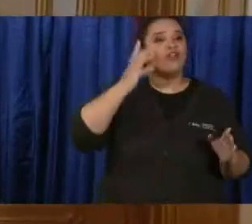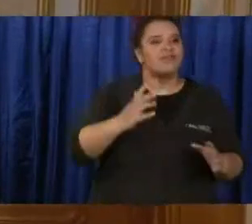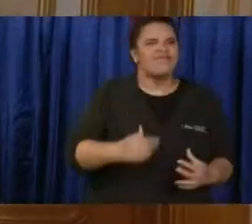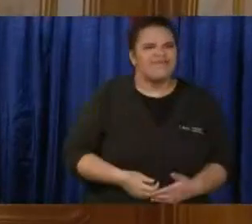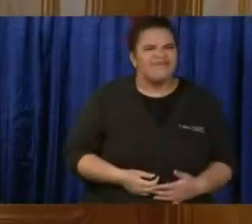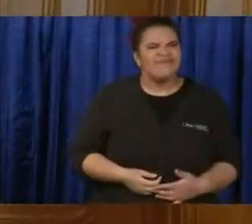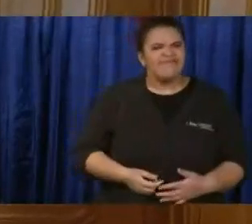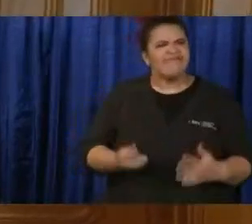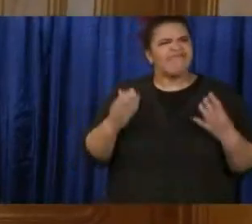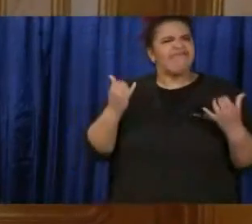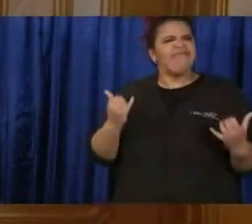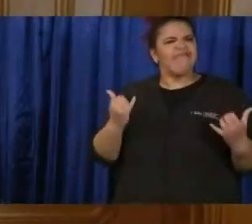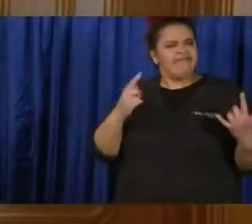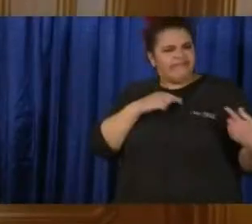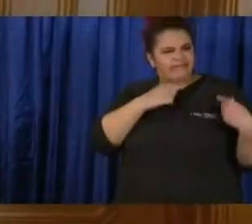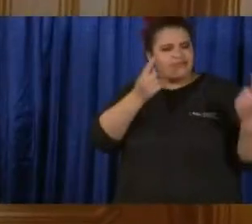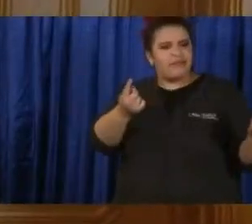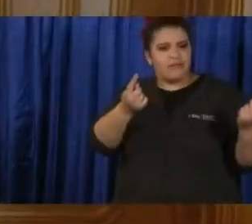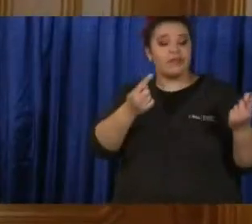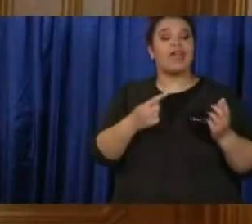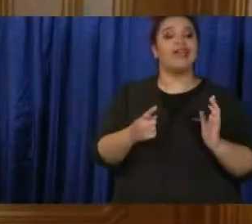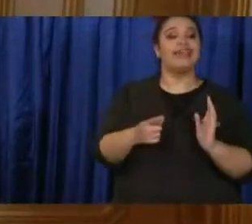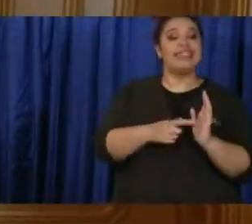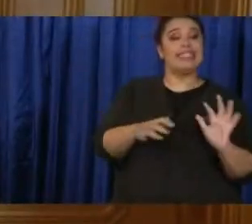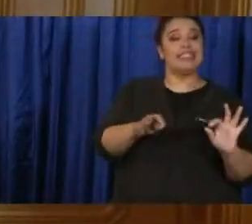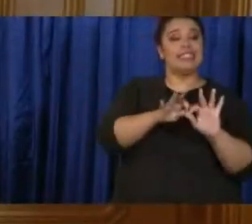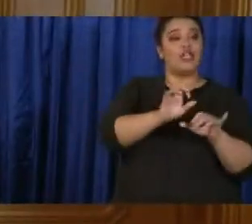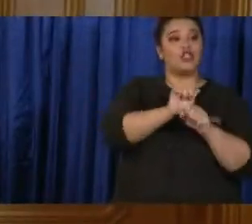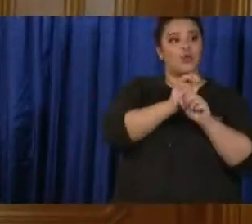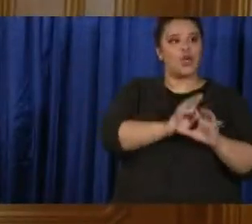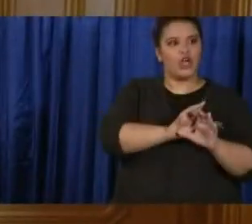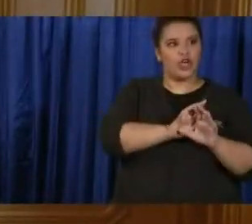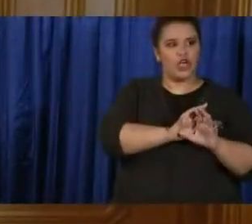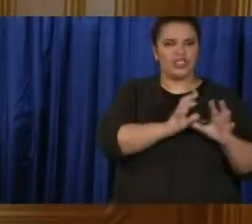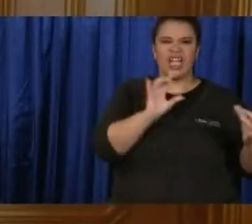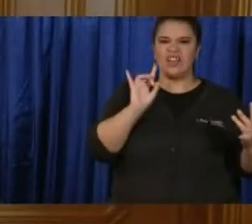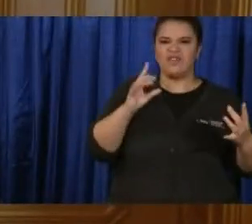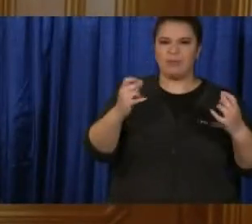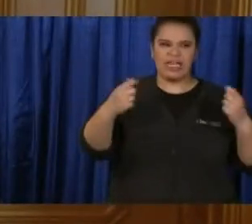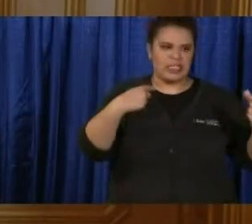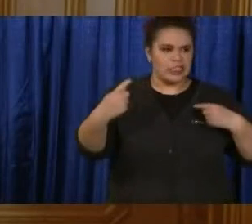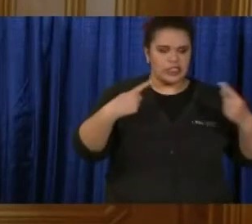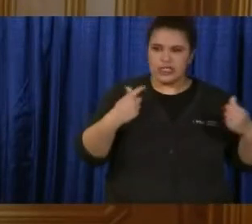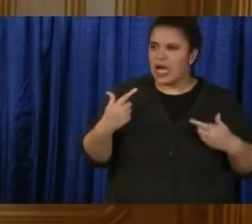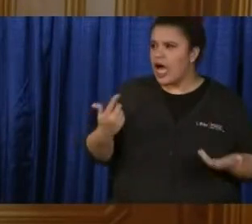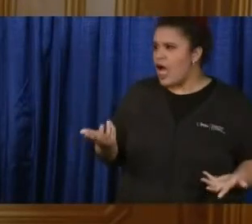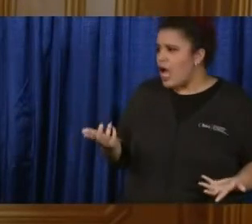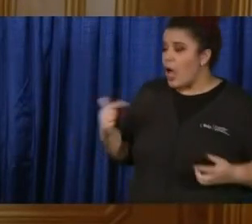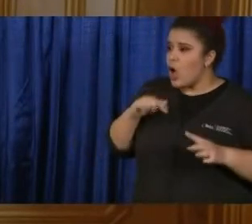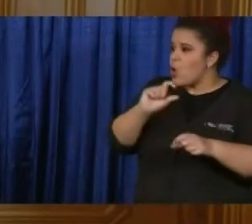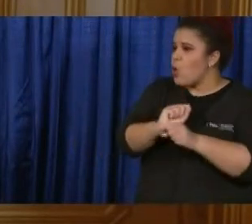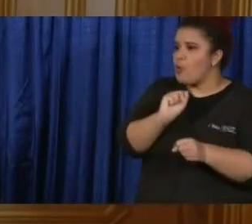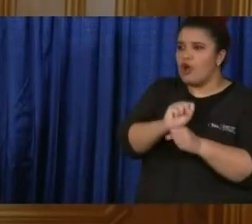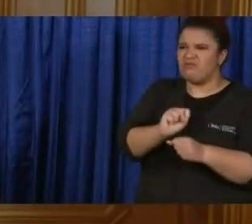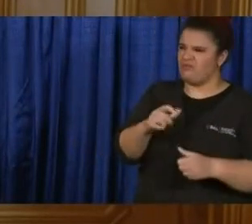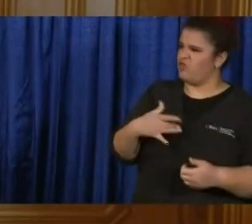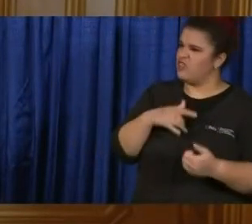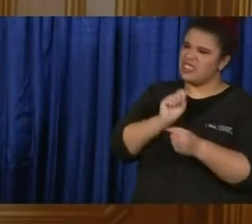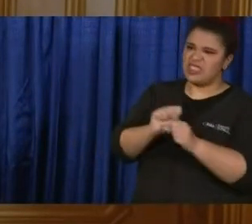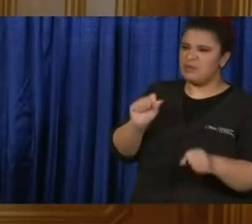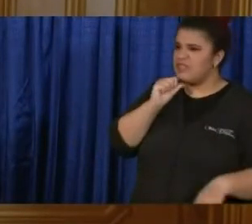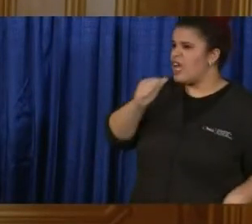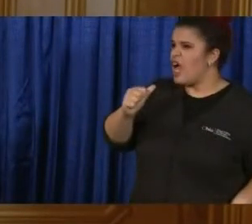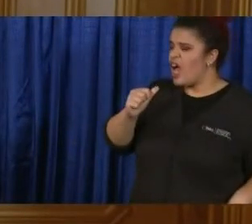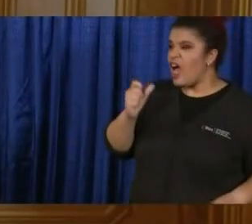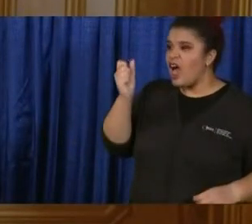that say that they don't feel safe at their work, and specifically letter carriers. They say they go into the post office in the morning, none of the mail is sorted, and they're